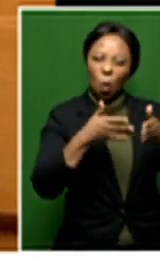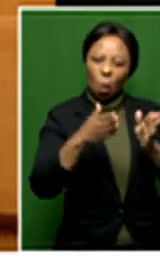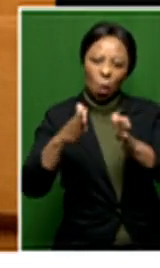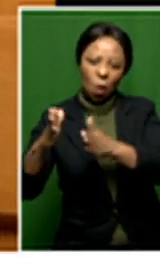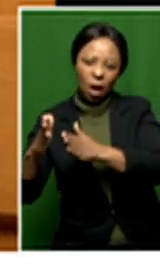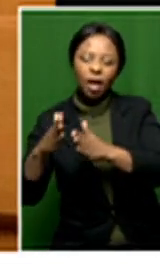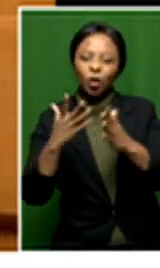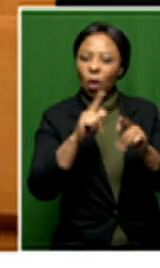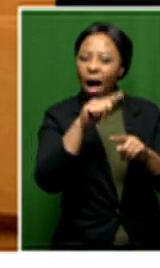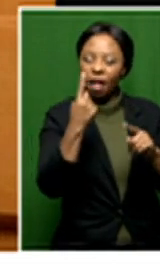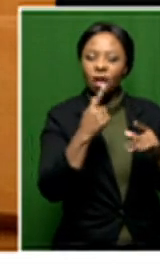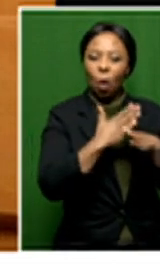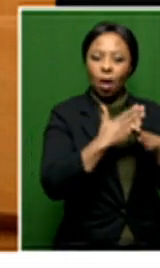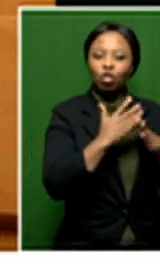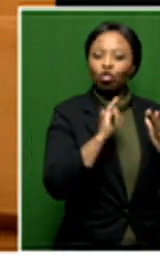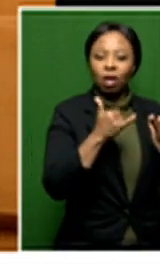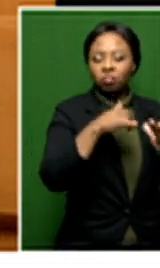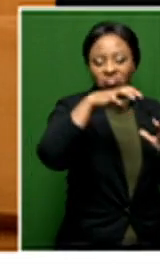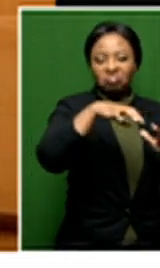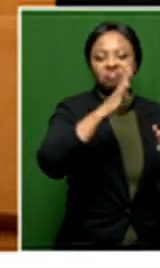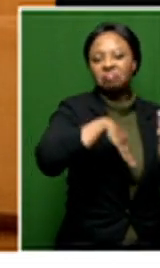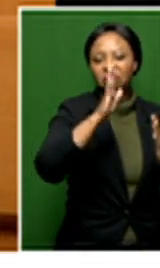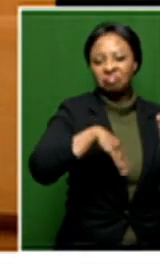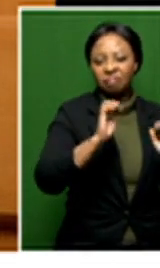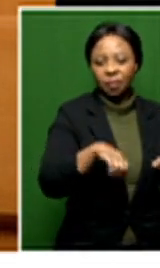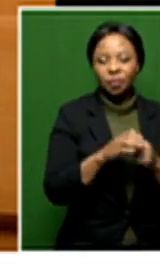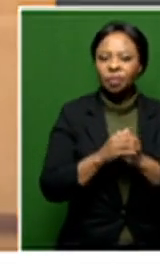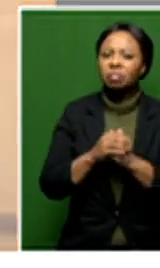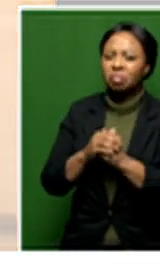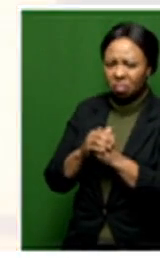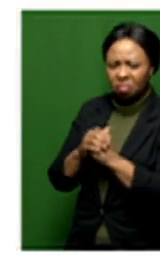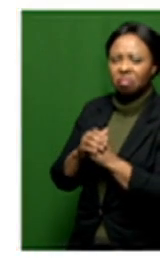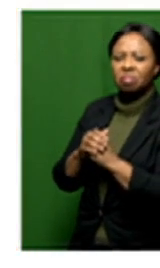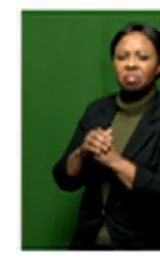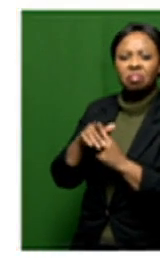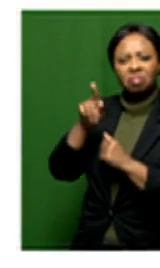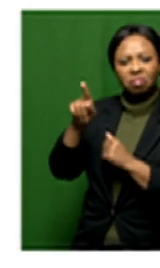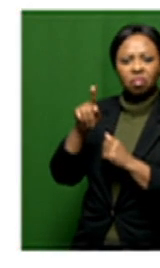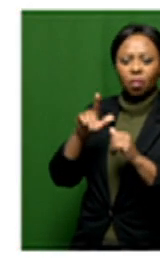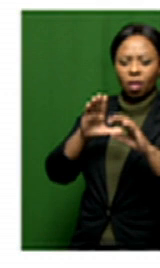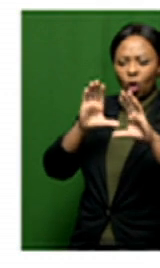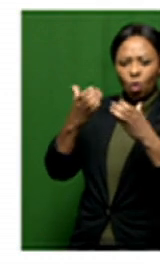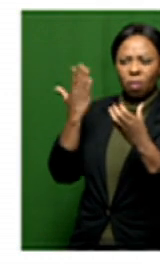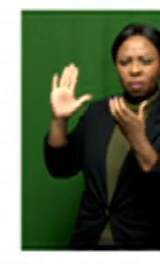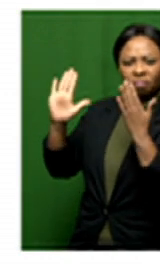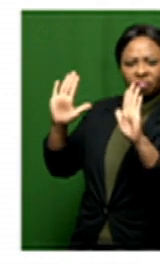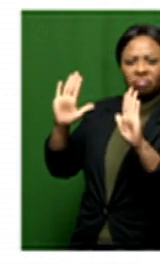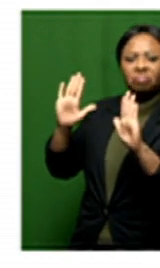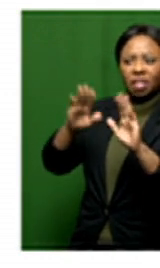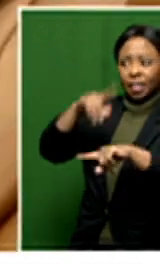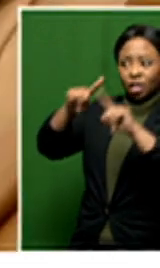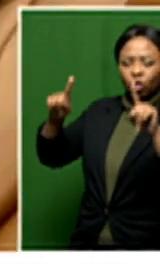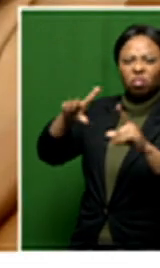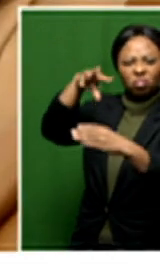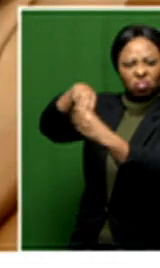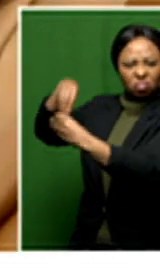So some of the works are just painting on canvas. You've also participated in a variety of group exhibitions, I beg